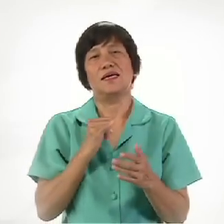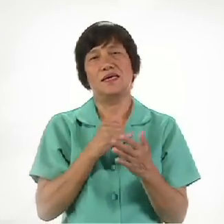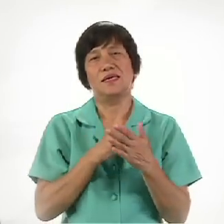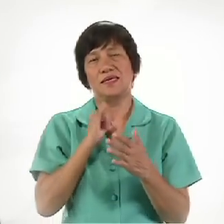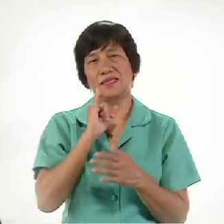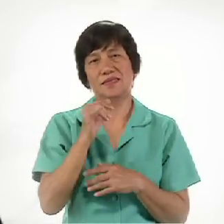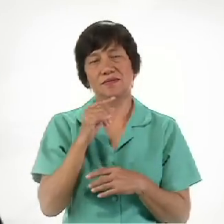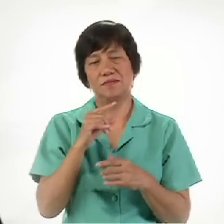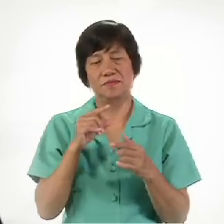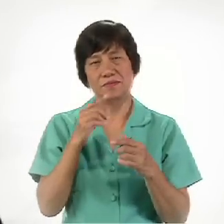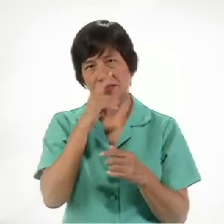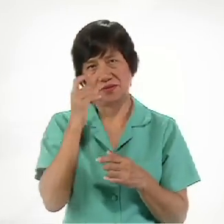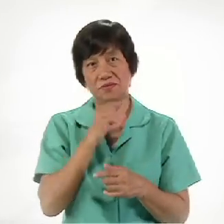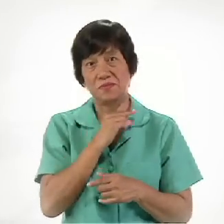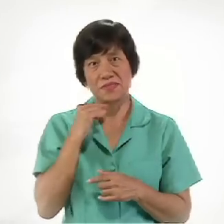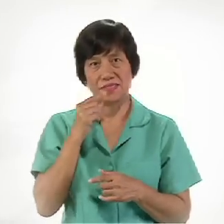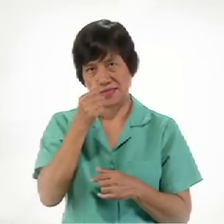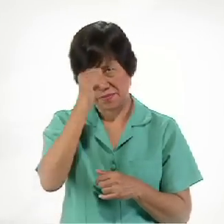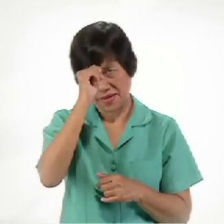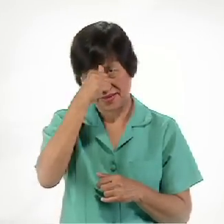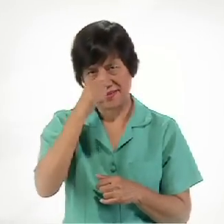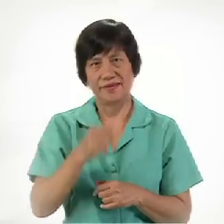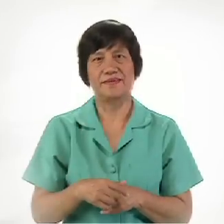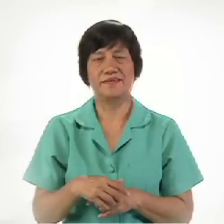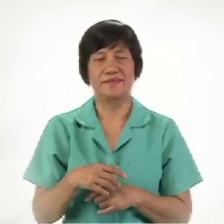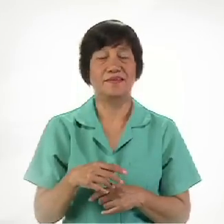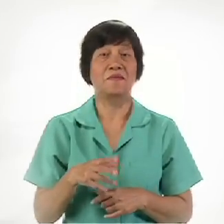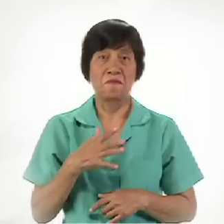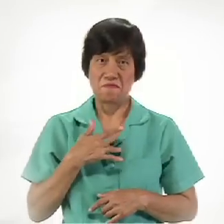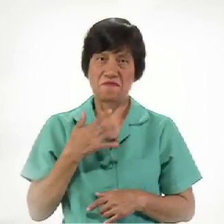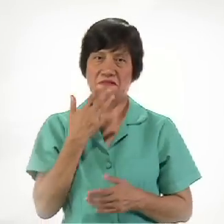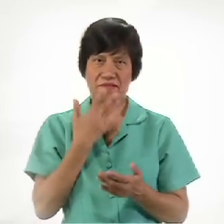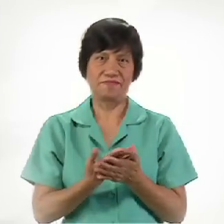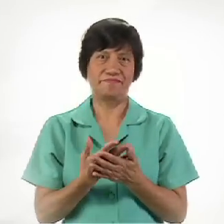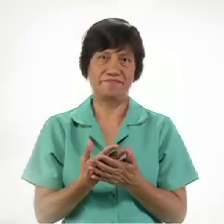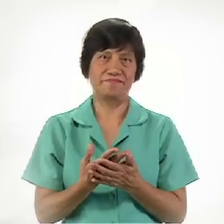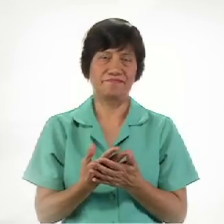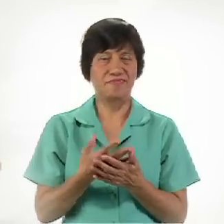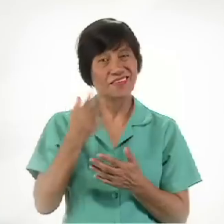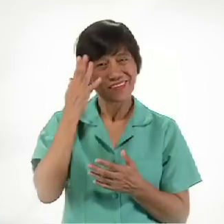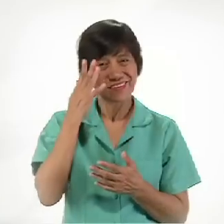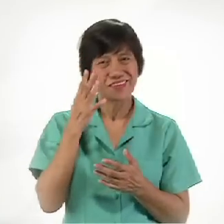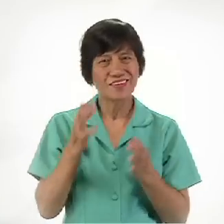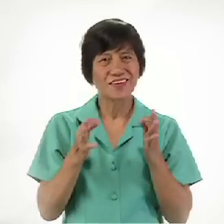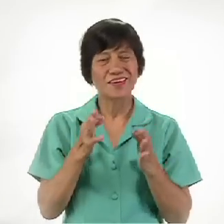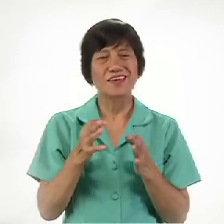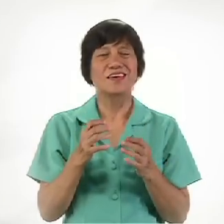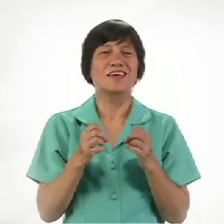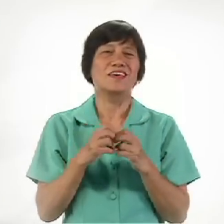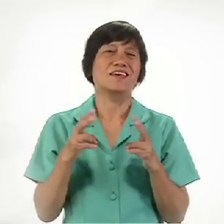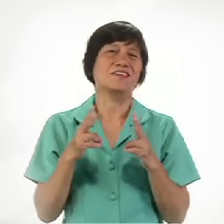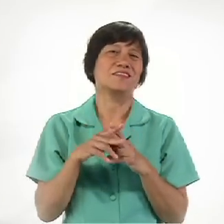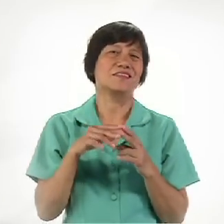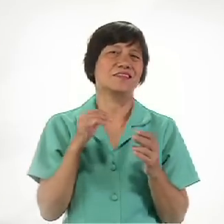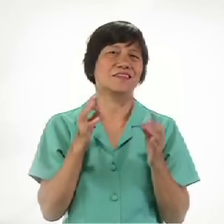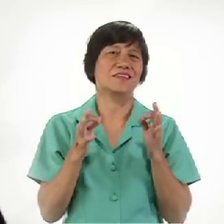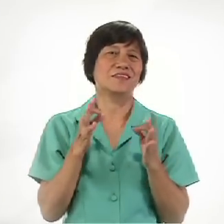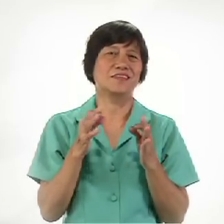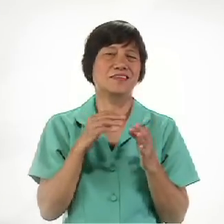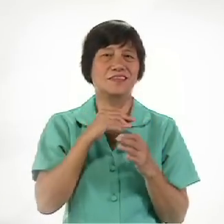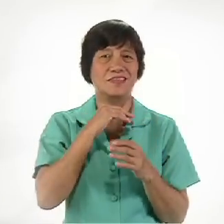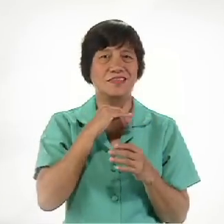You feel Good And you Know Even if It does Not land On the Front Pages Of the Newspapers